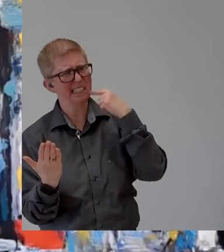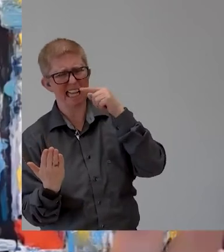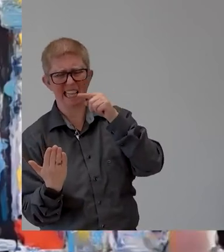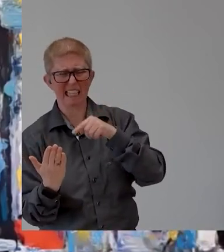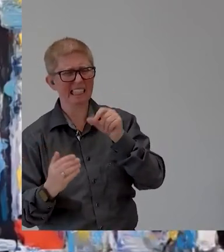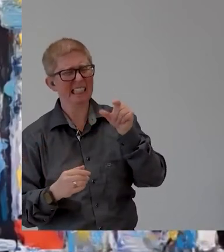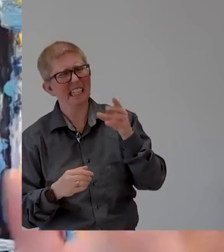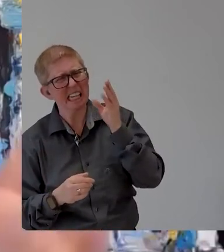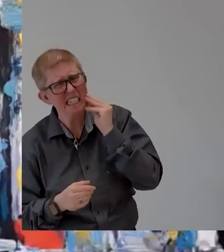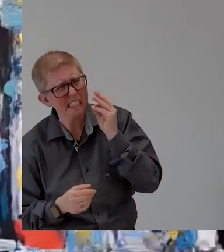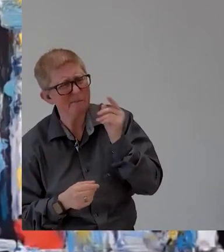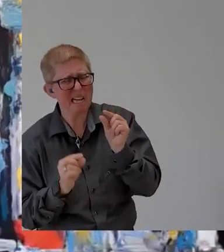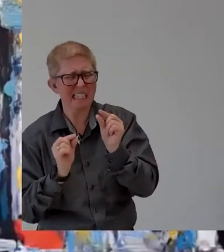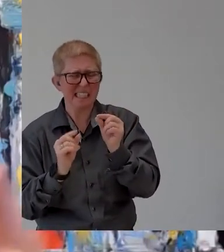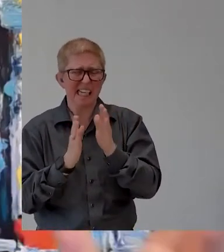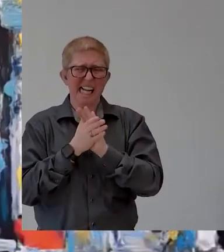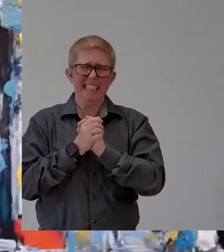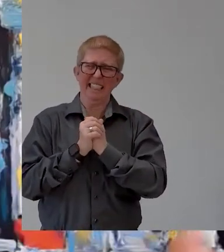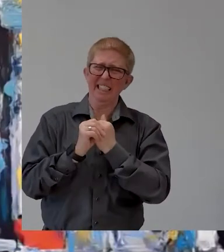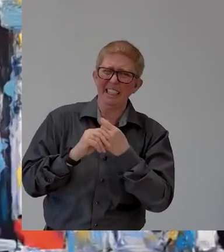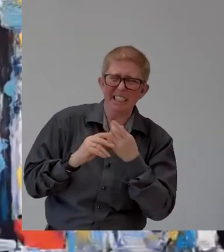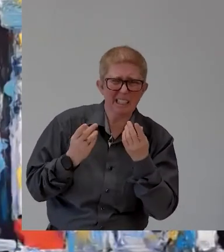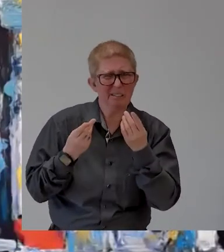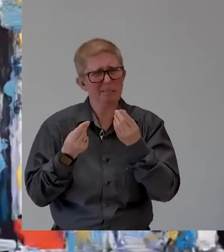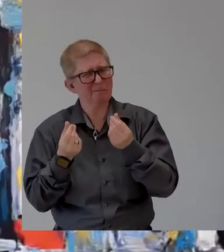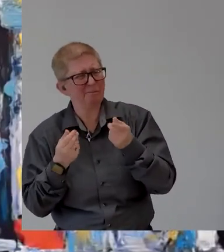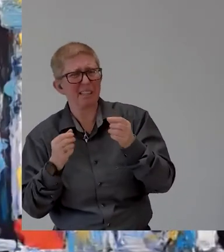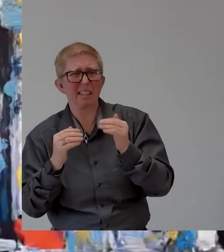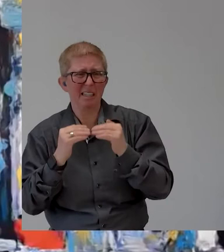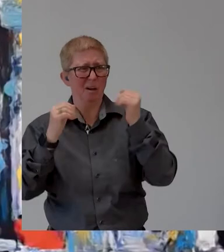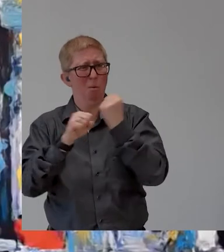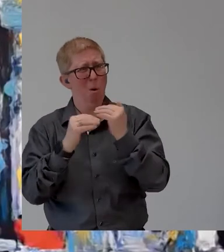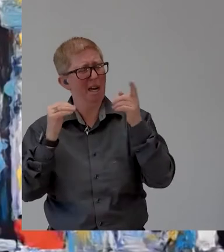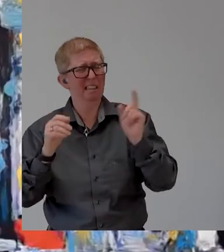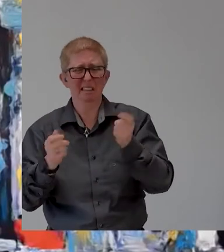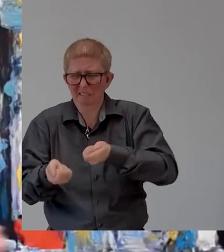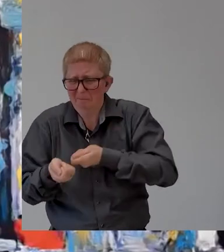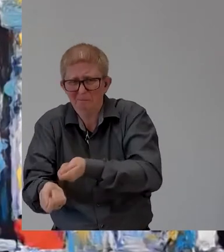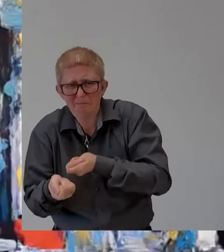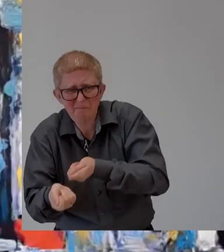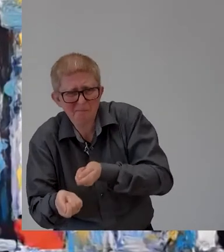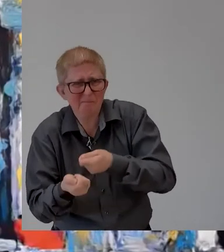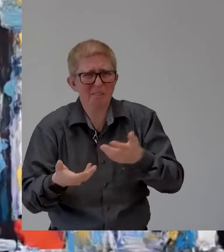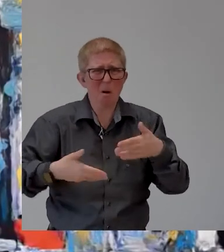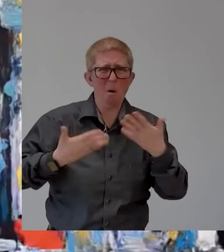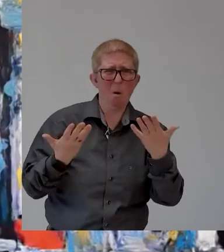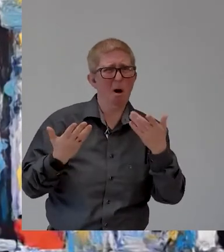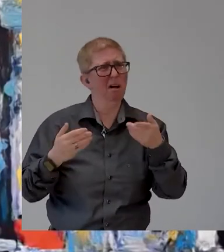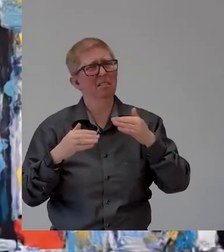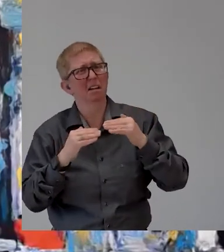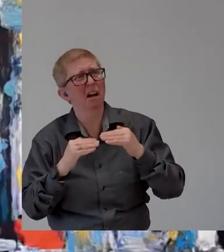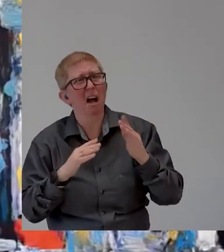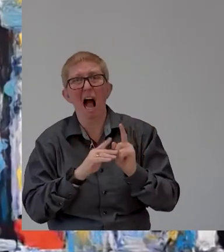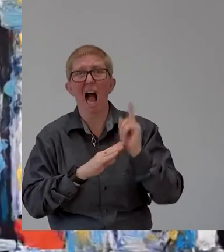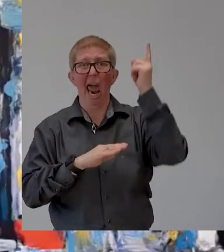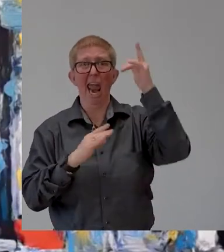placed in delivery cleaning handyman positions there were no really matches for the high tech world the